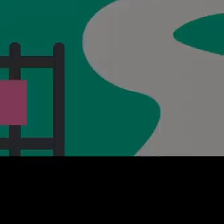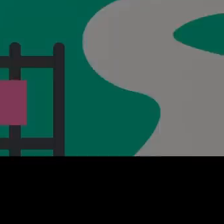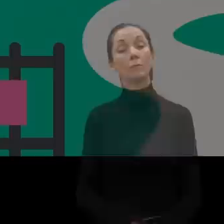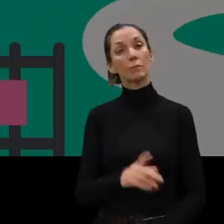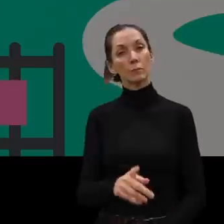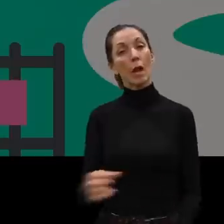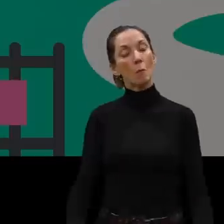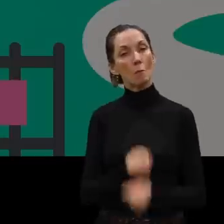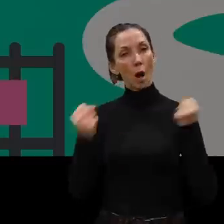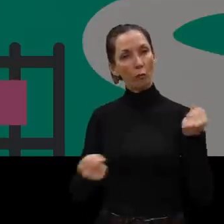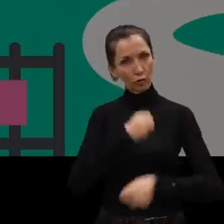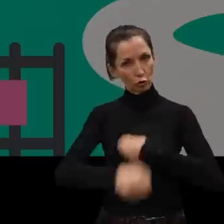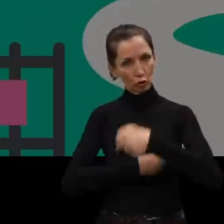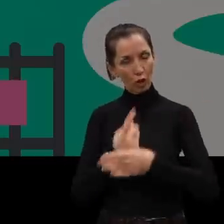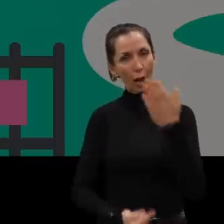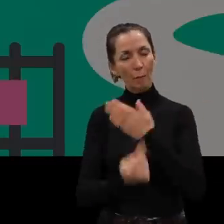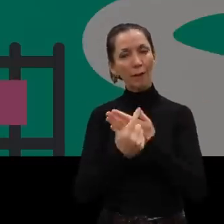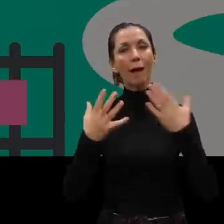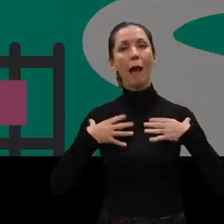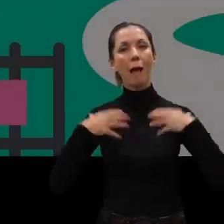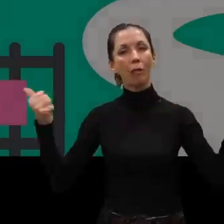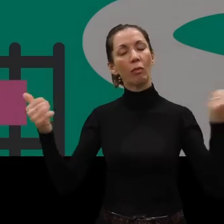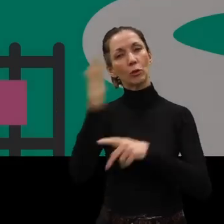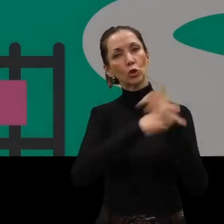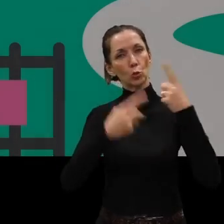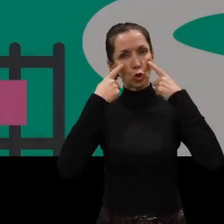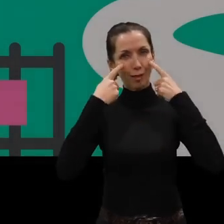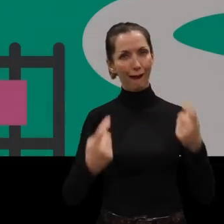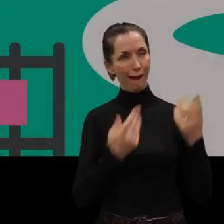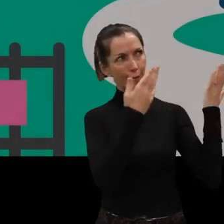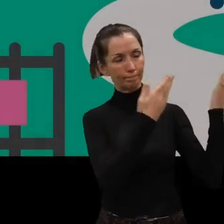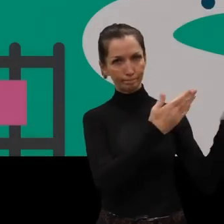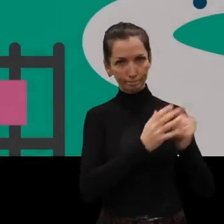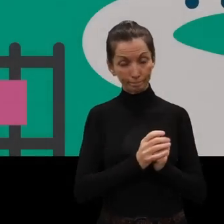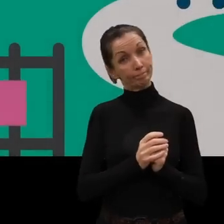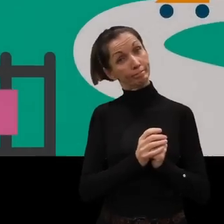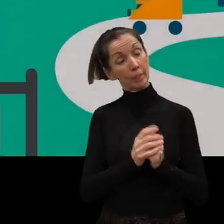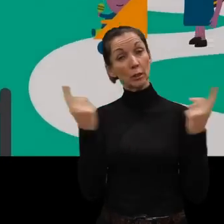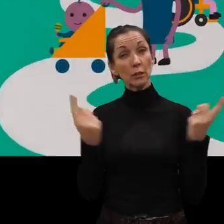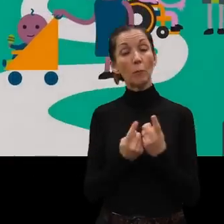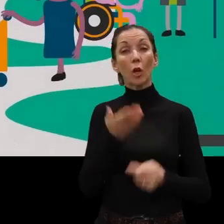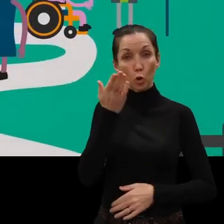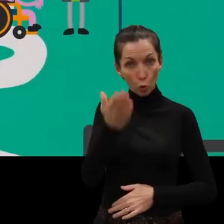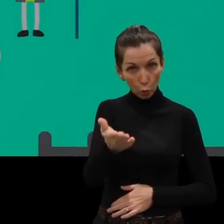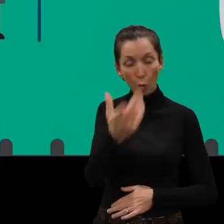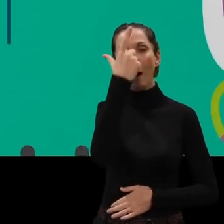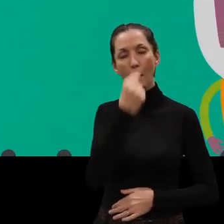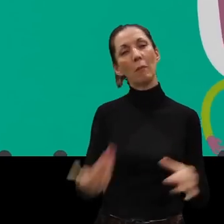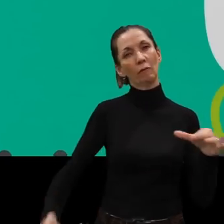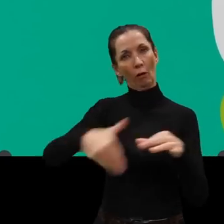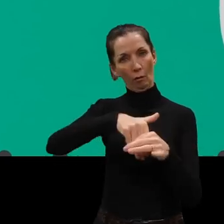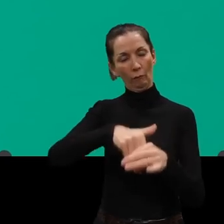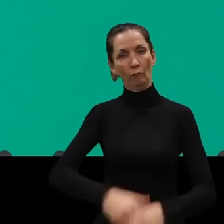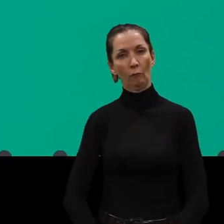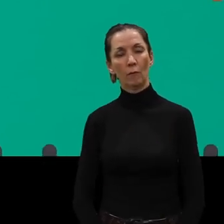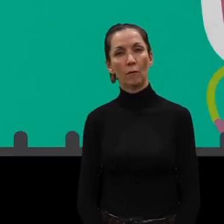A powerful evolution is happening in health and social care and it's something you can be a part of